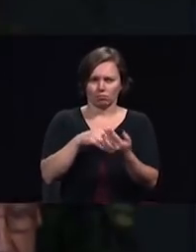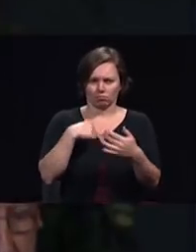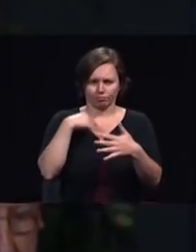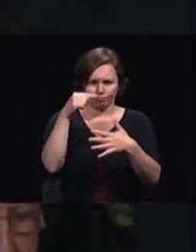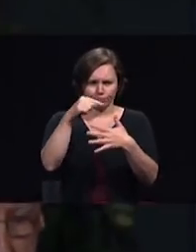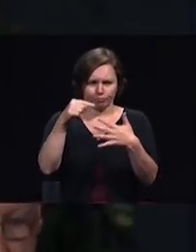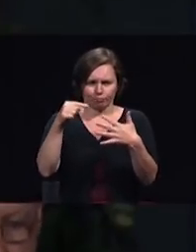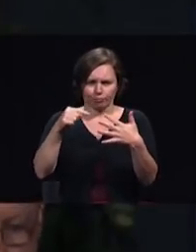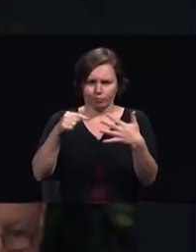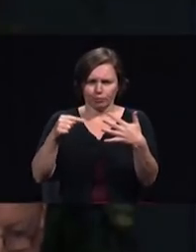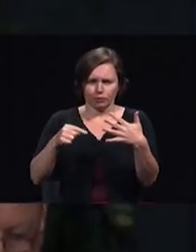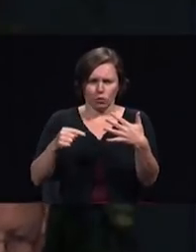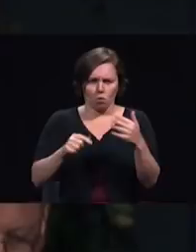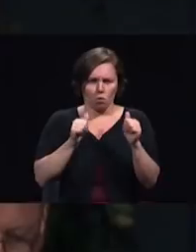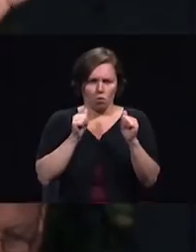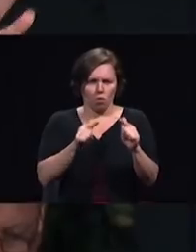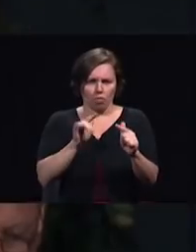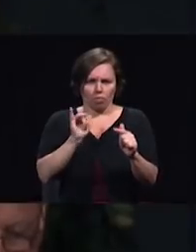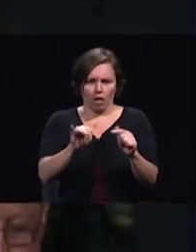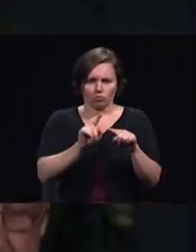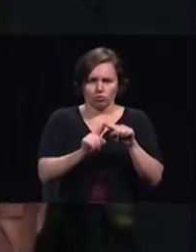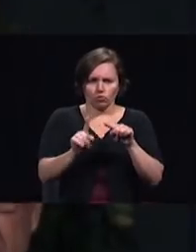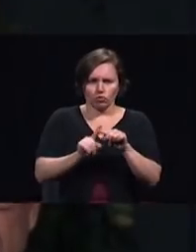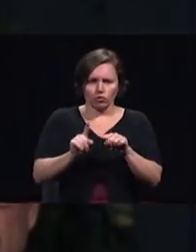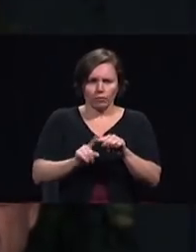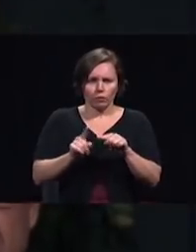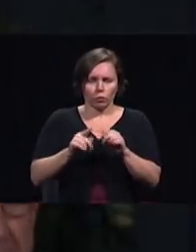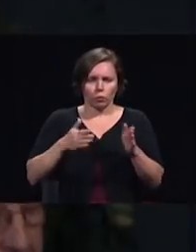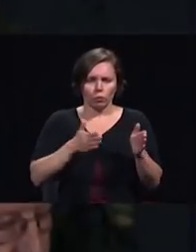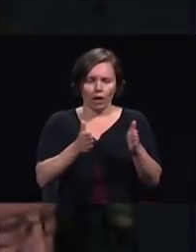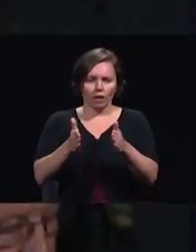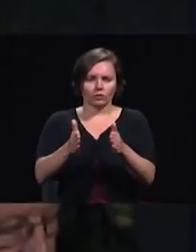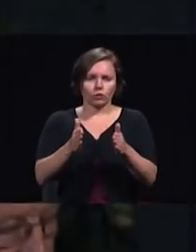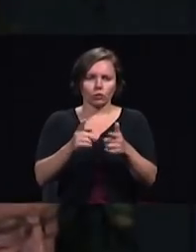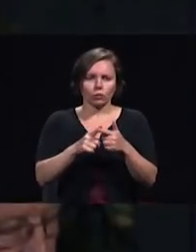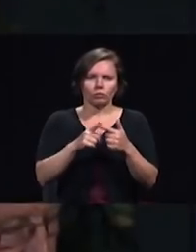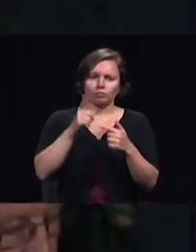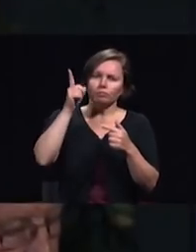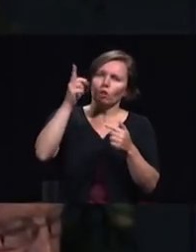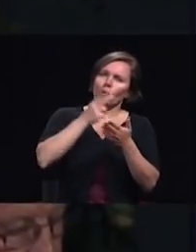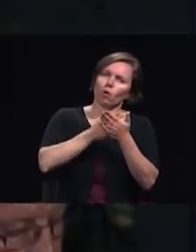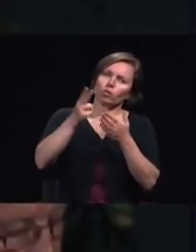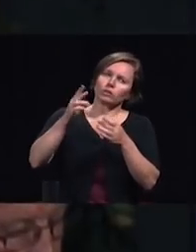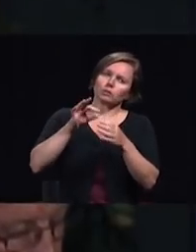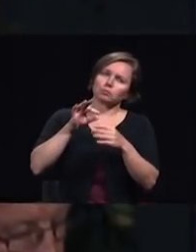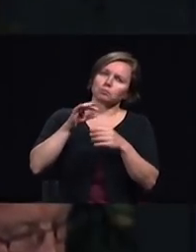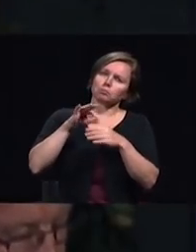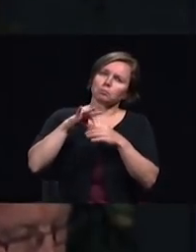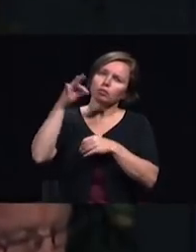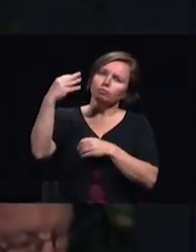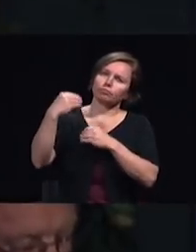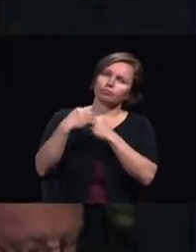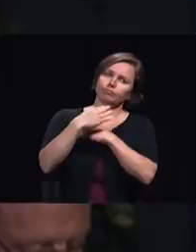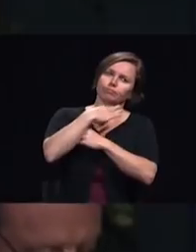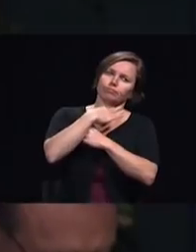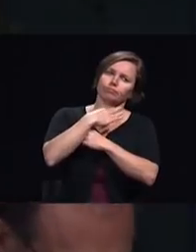centers and many many more Holy Spirit inspired methods these are the profound